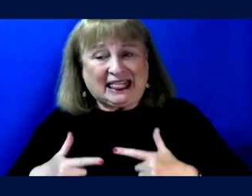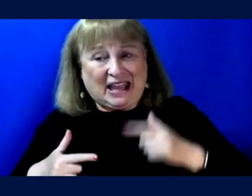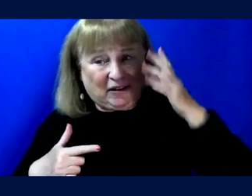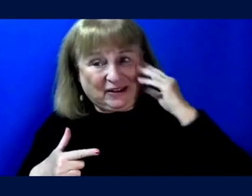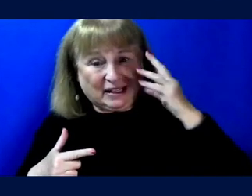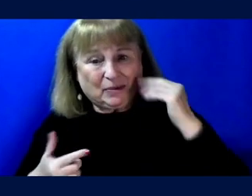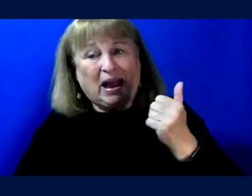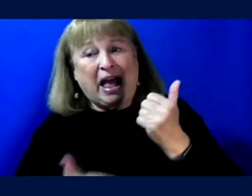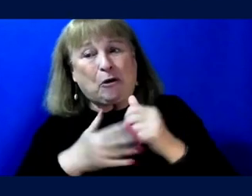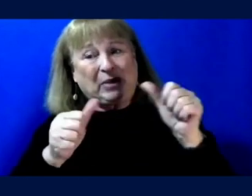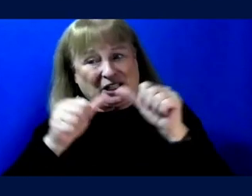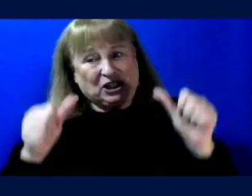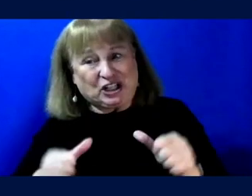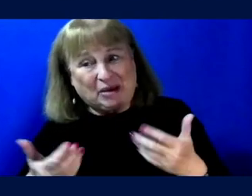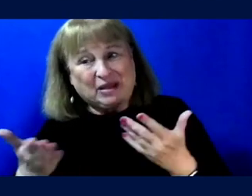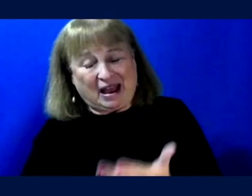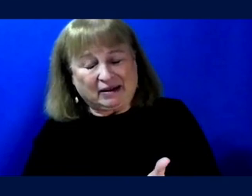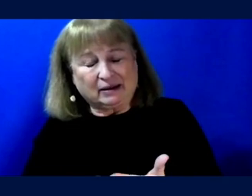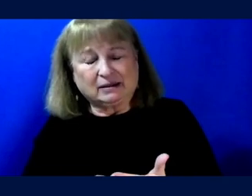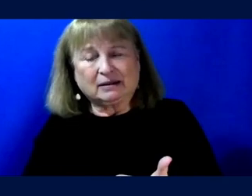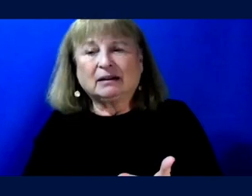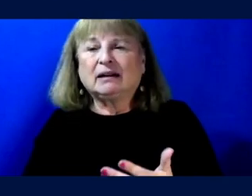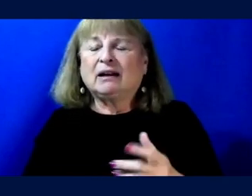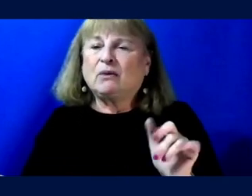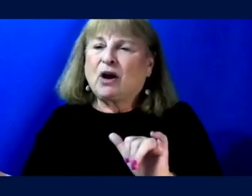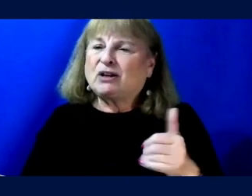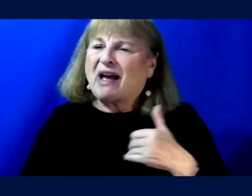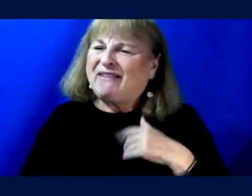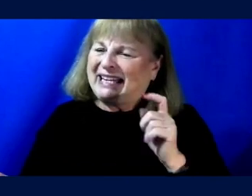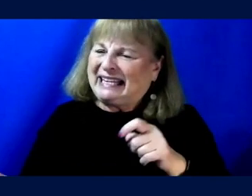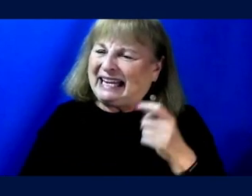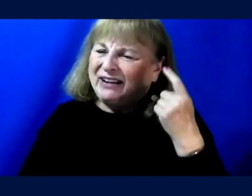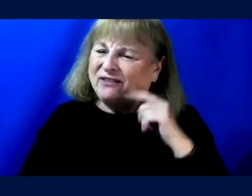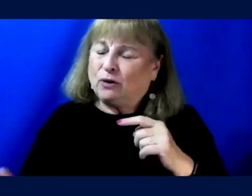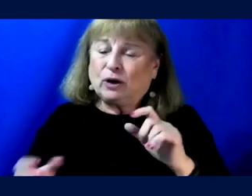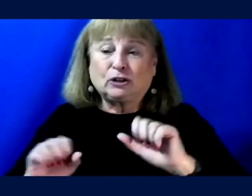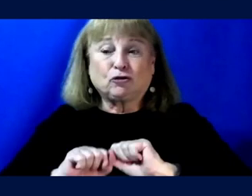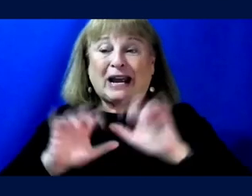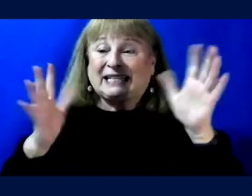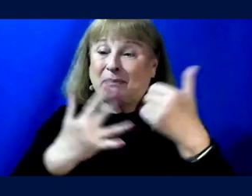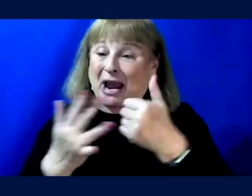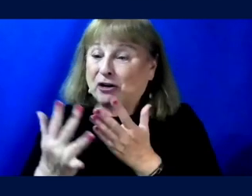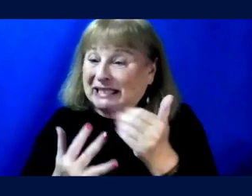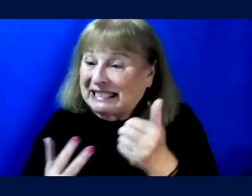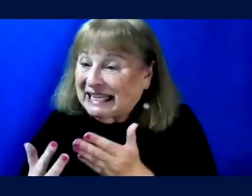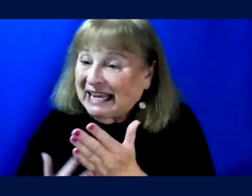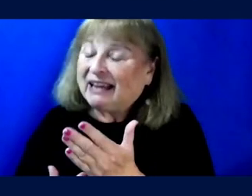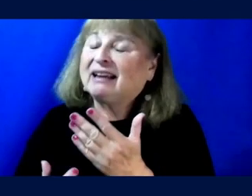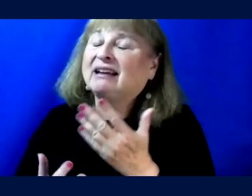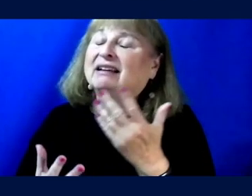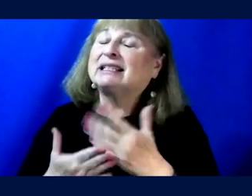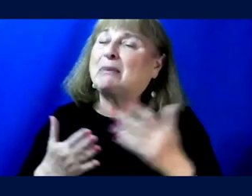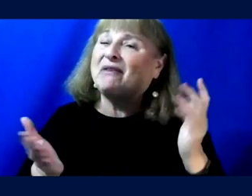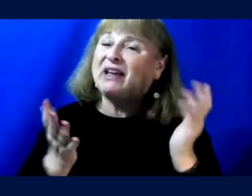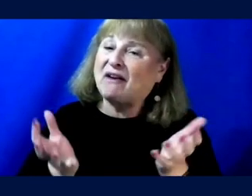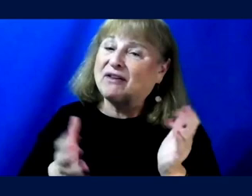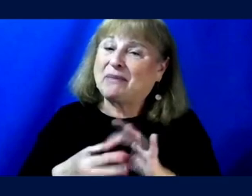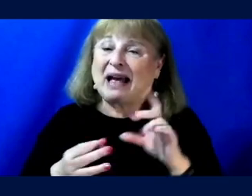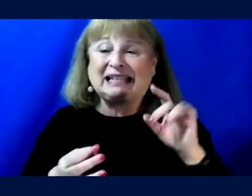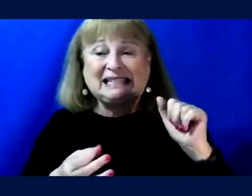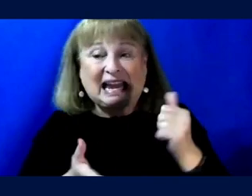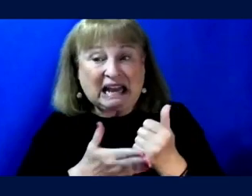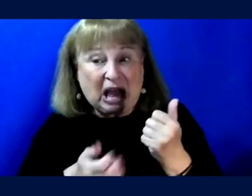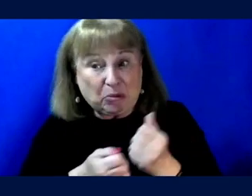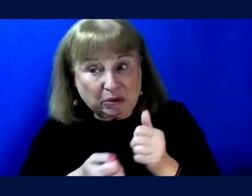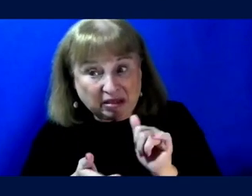helping shape them. There's also a need for transparency. And I think some of our conversations about data help